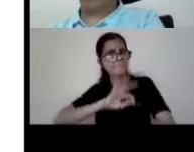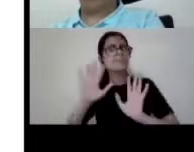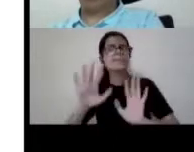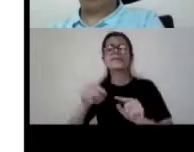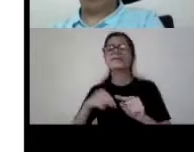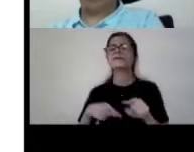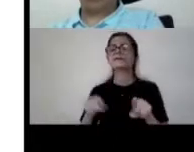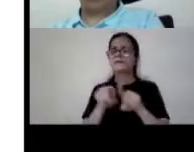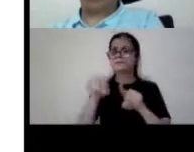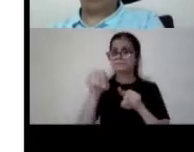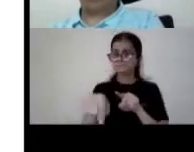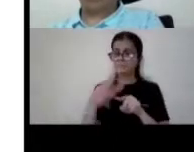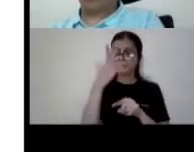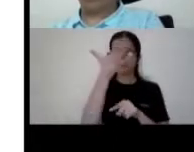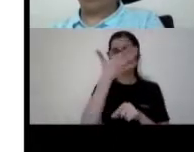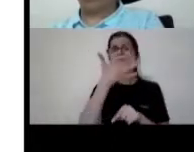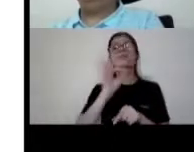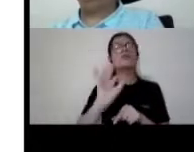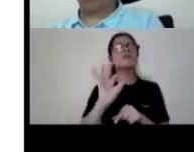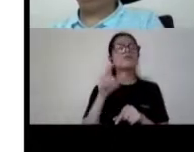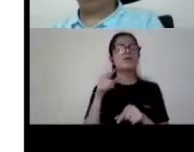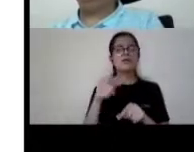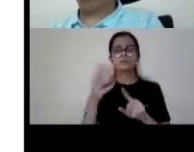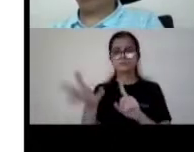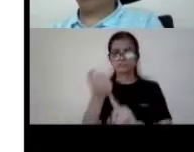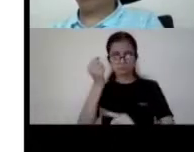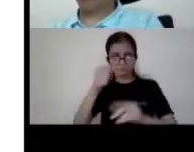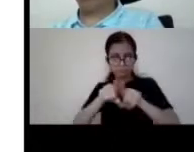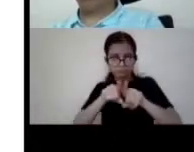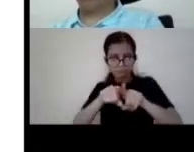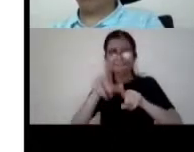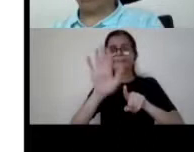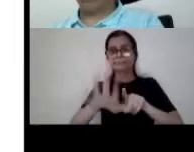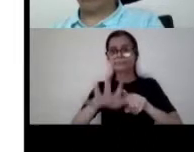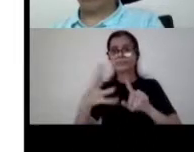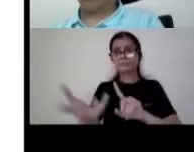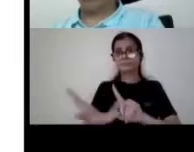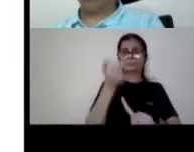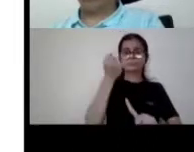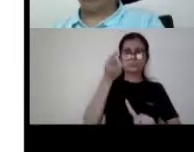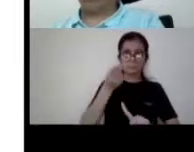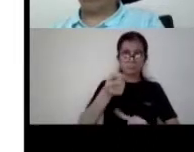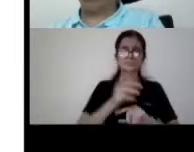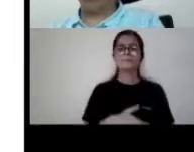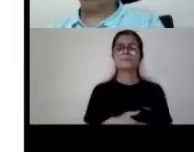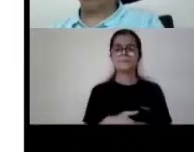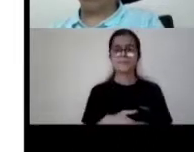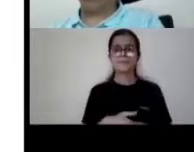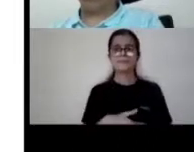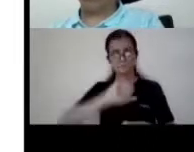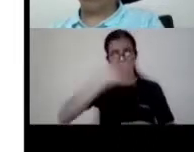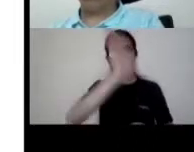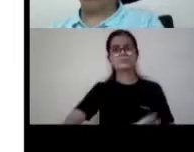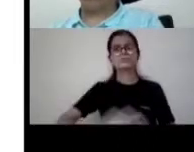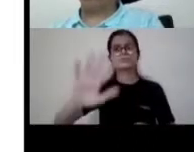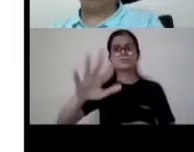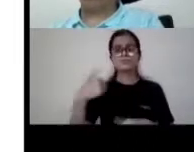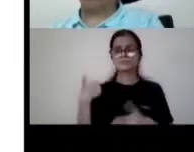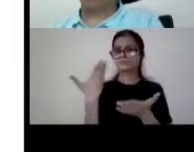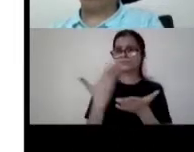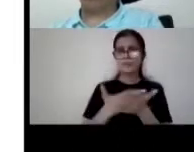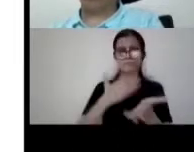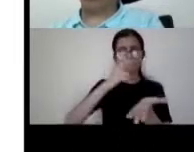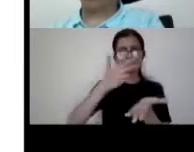uh you can say a case study that came out um from india as part of our implementation